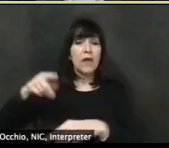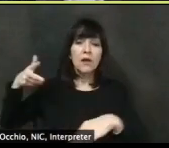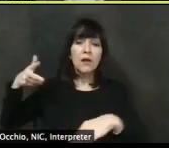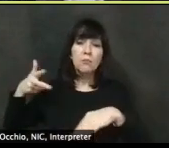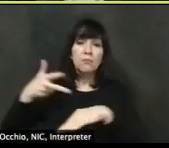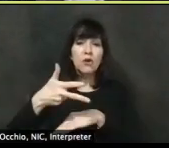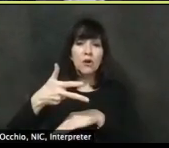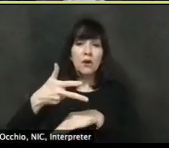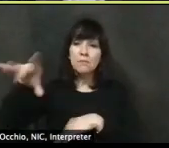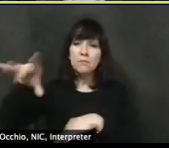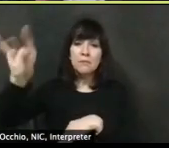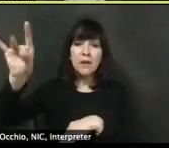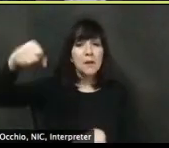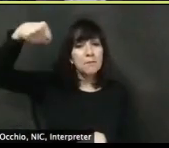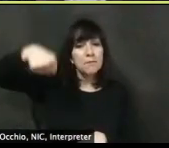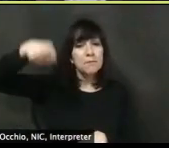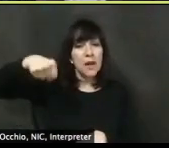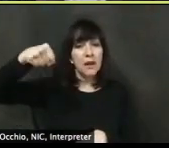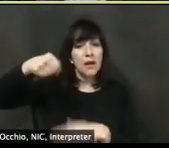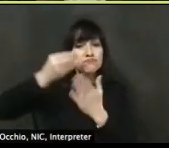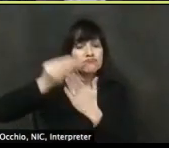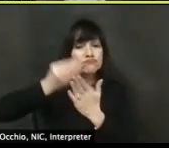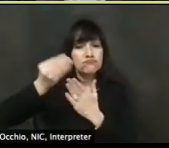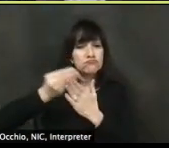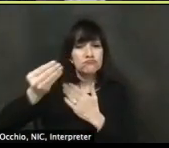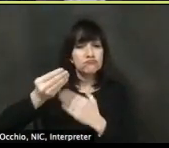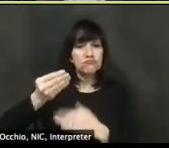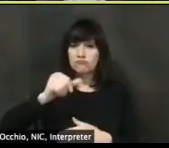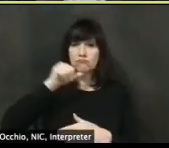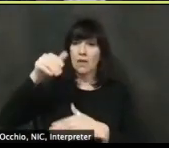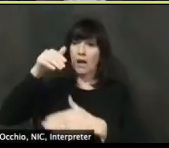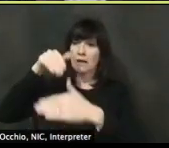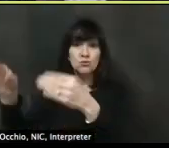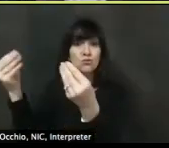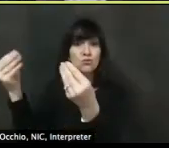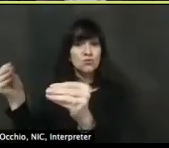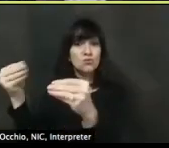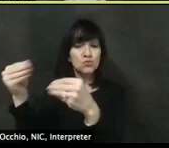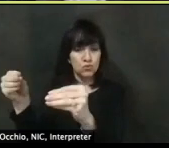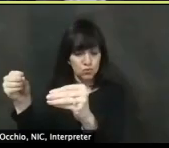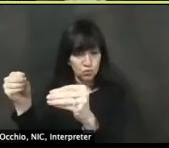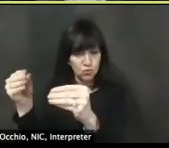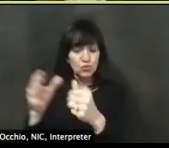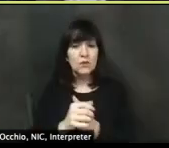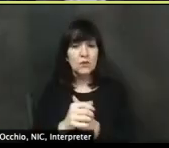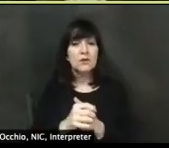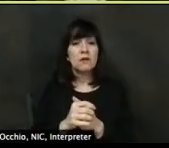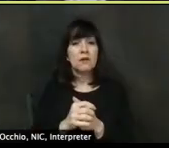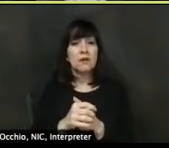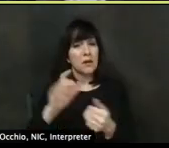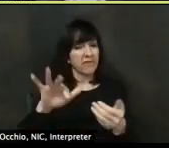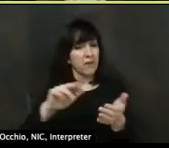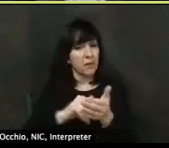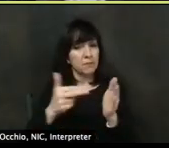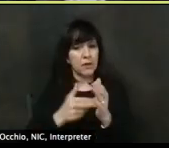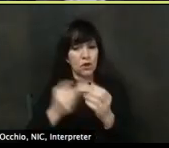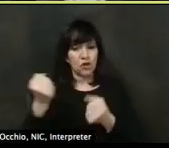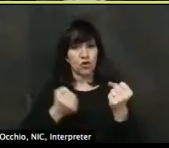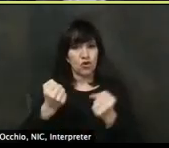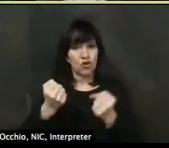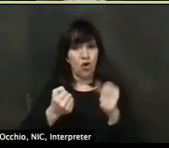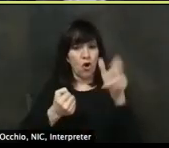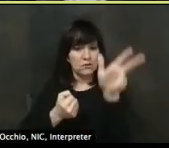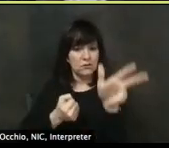a window. Um, staff has to maintain safe social distancing. Uh, the cars need to be a certain distance apart. There are guidelines around